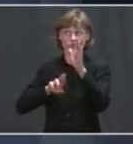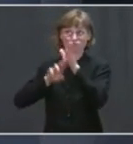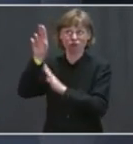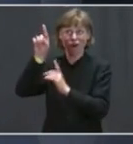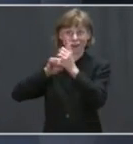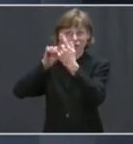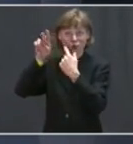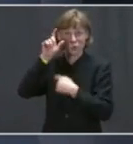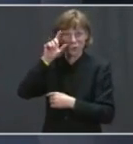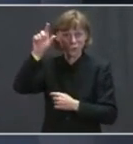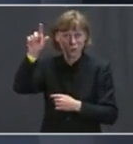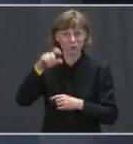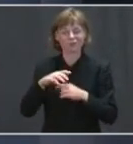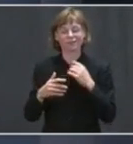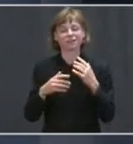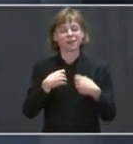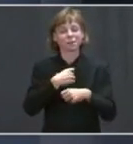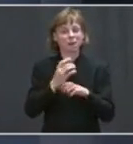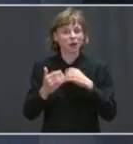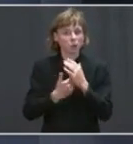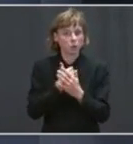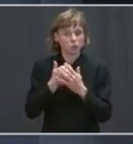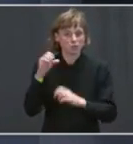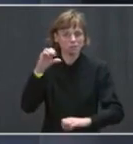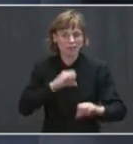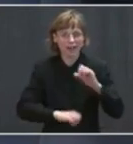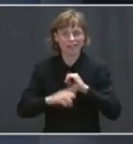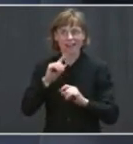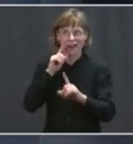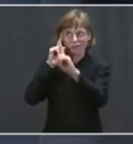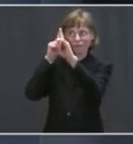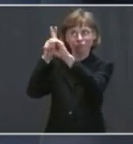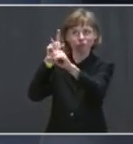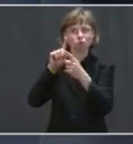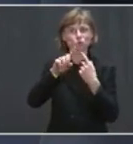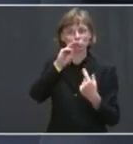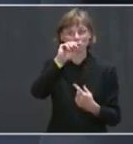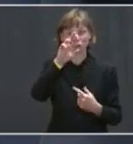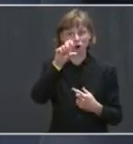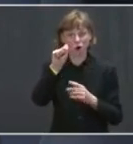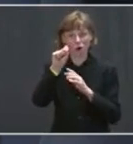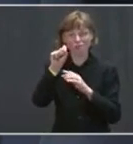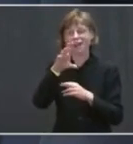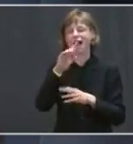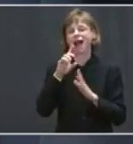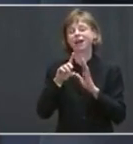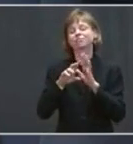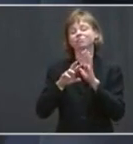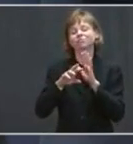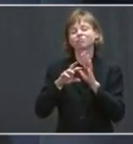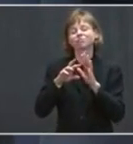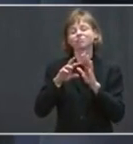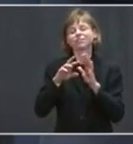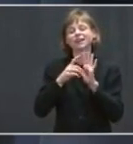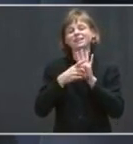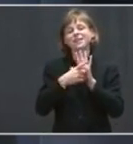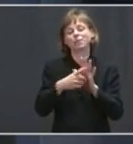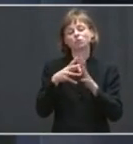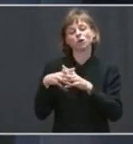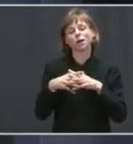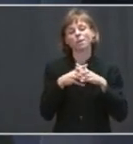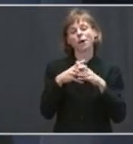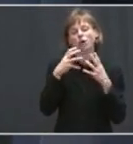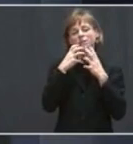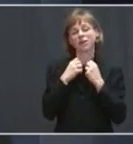Conduct new and exciting science, prepare for future missions to Mars, and demonstrate America's values. To date, only 12 humans have